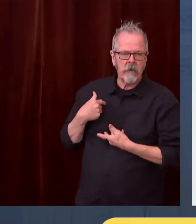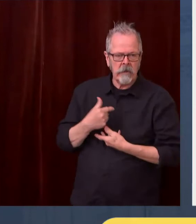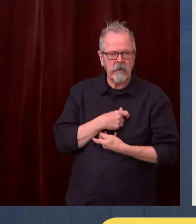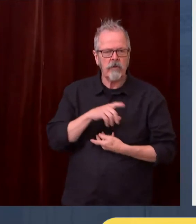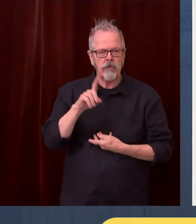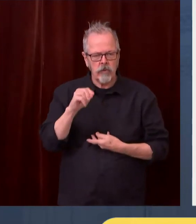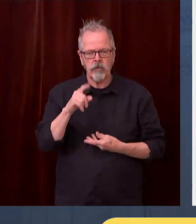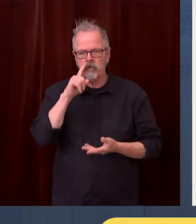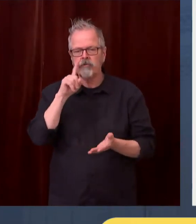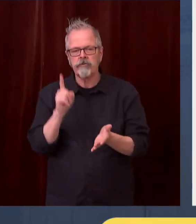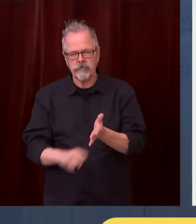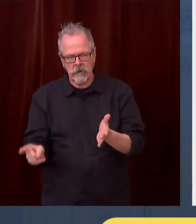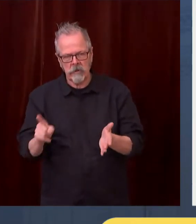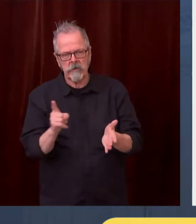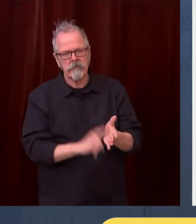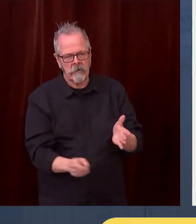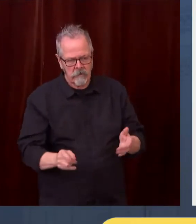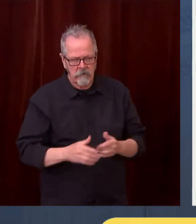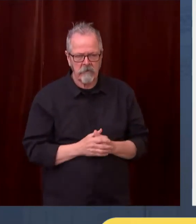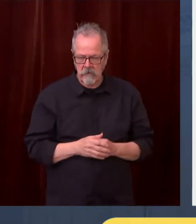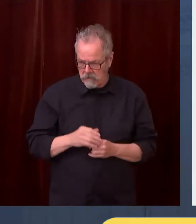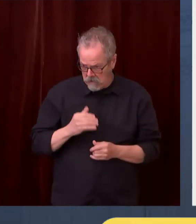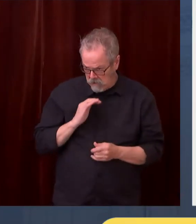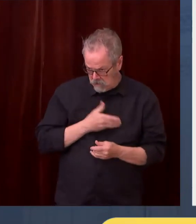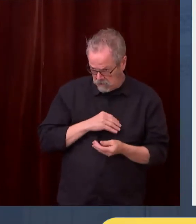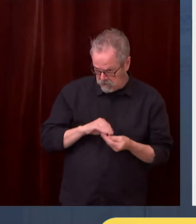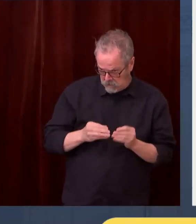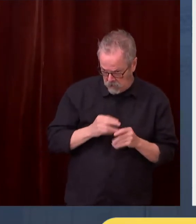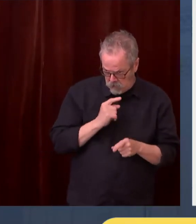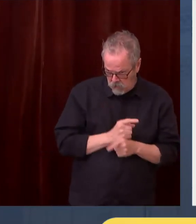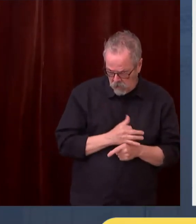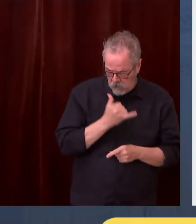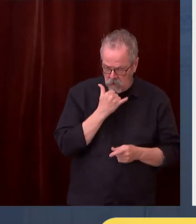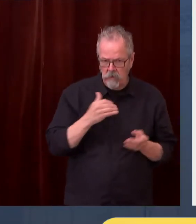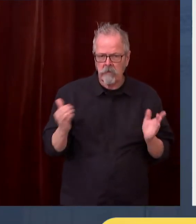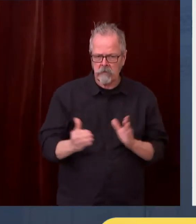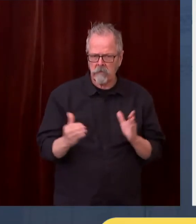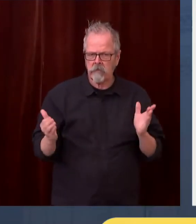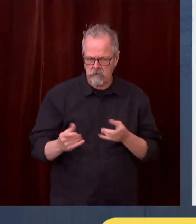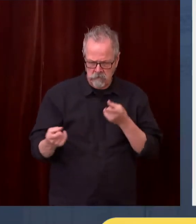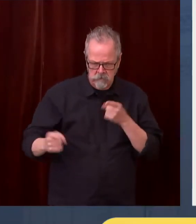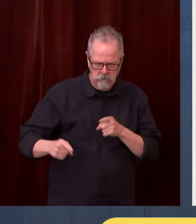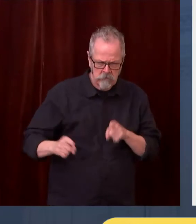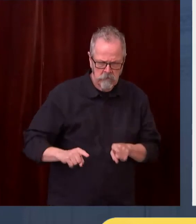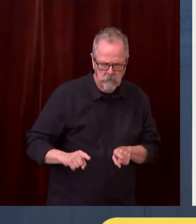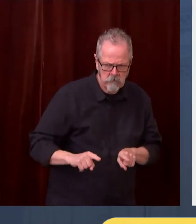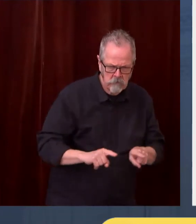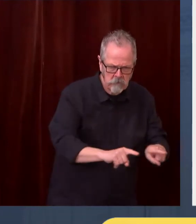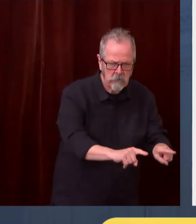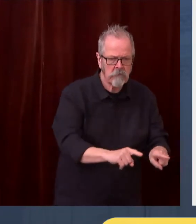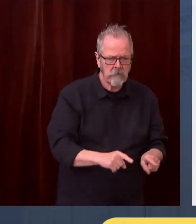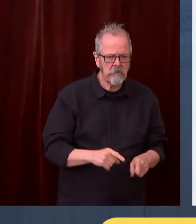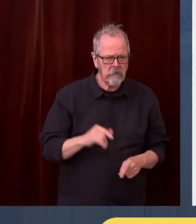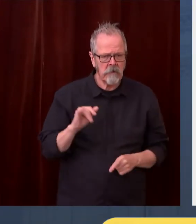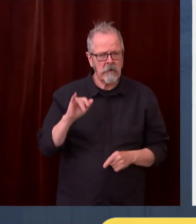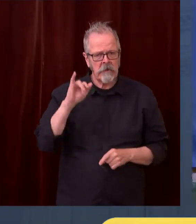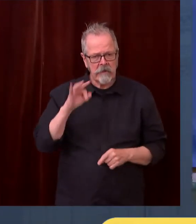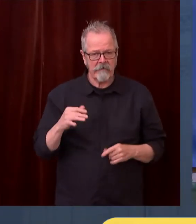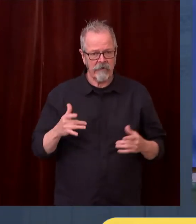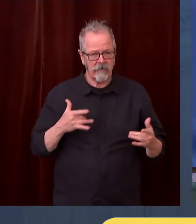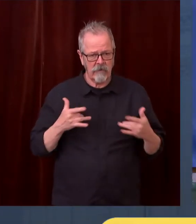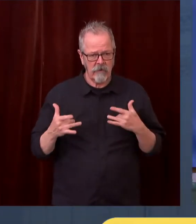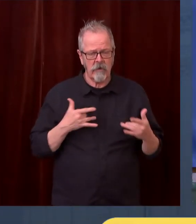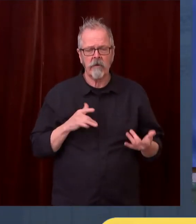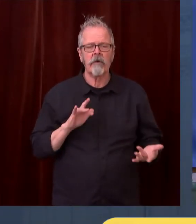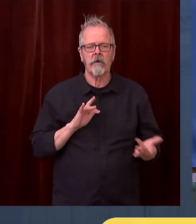they can definitely reach out to us about that. All right.